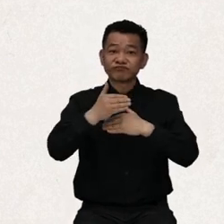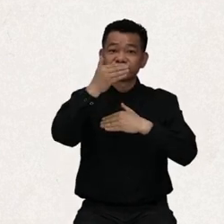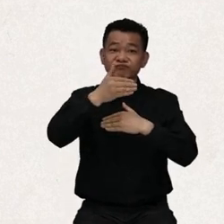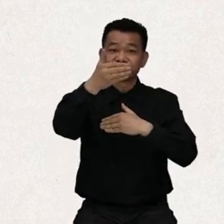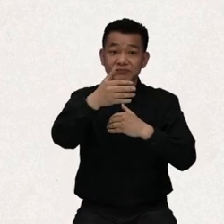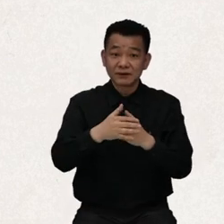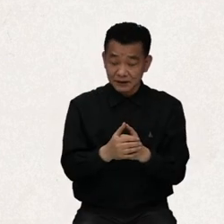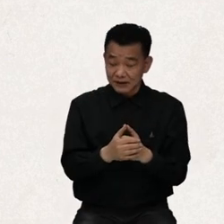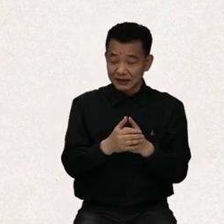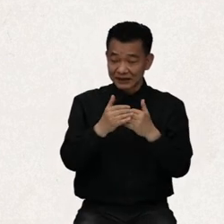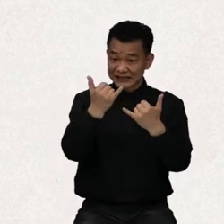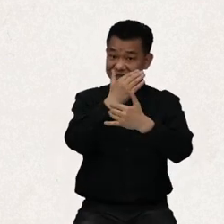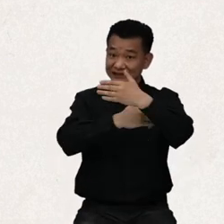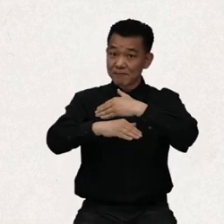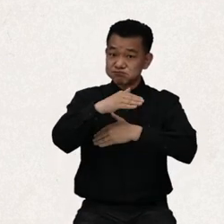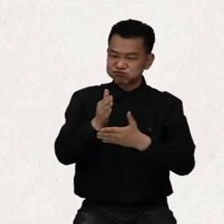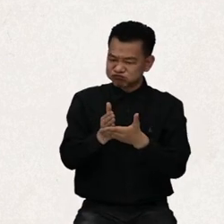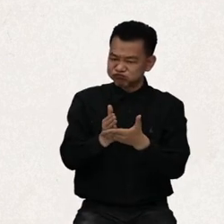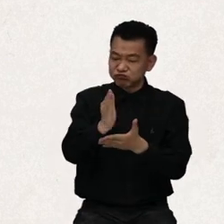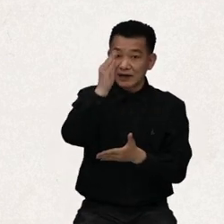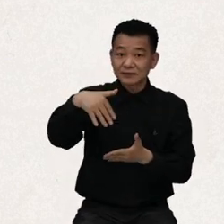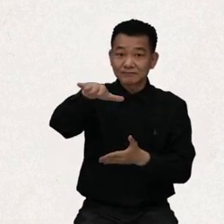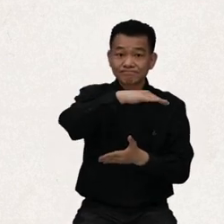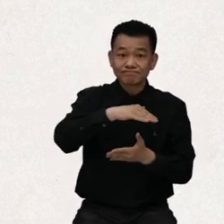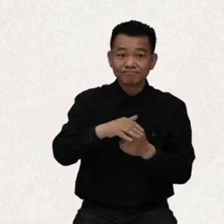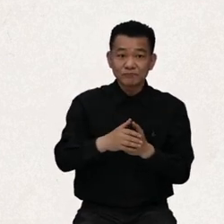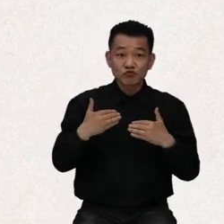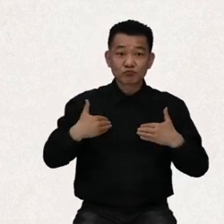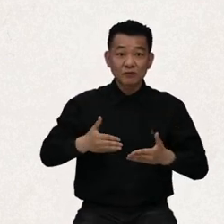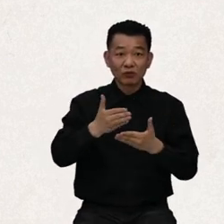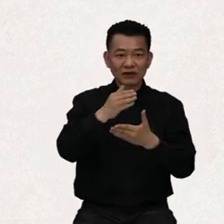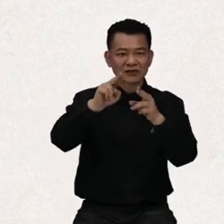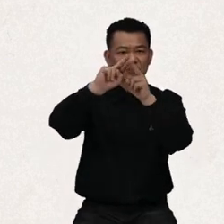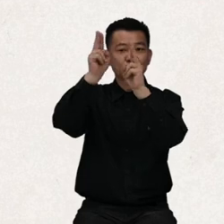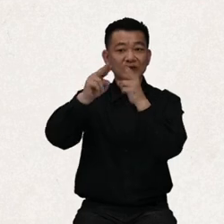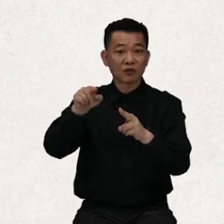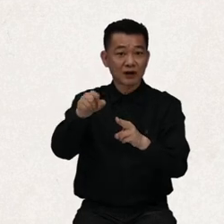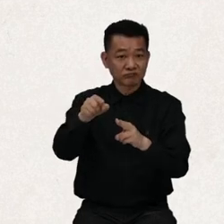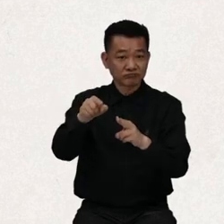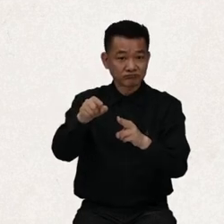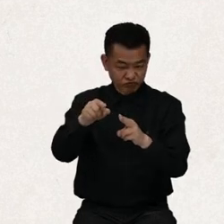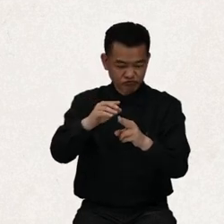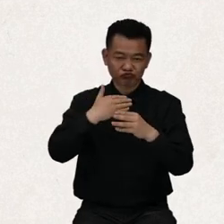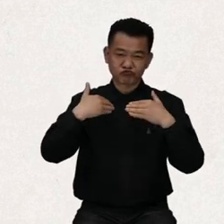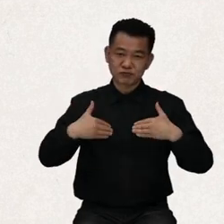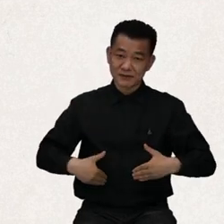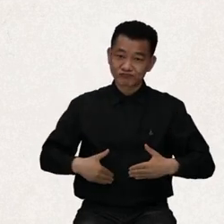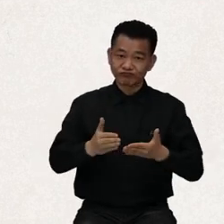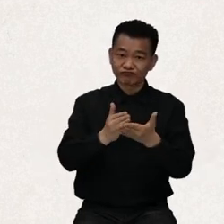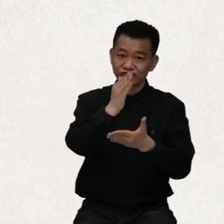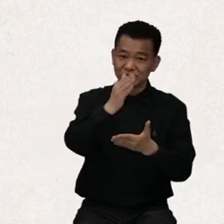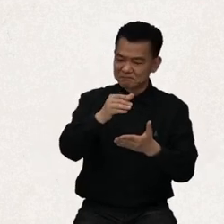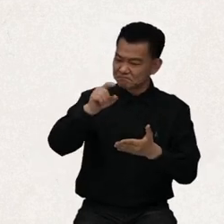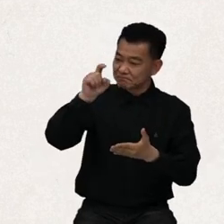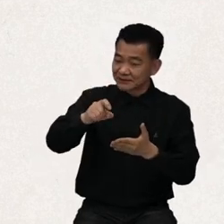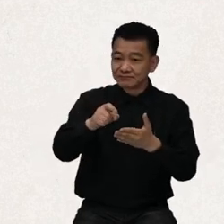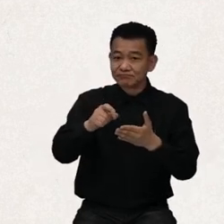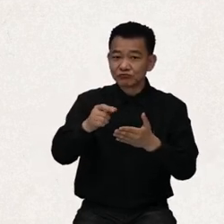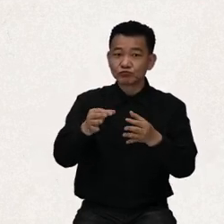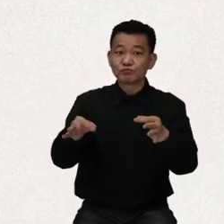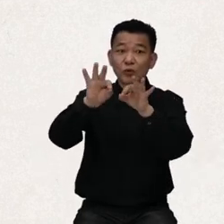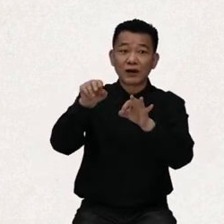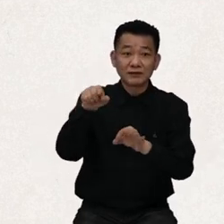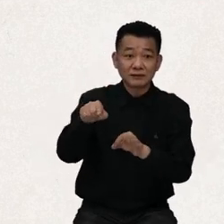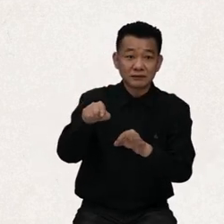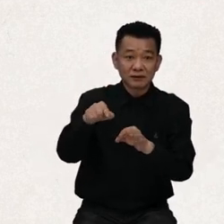the need for the international human rights treaties that ensure the human rights of persons with disabilities came into the fore.